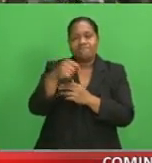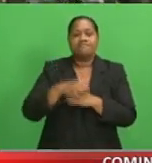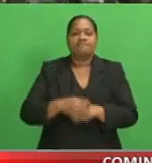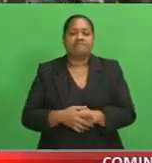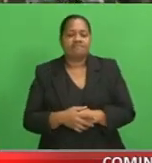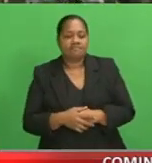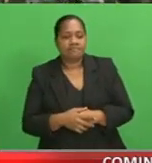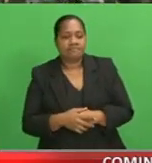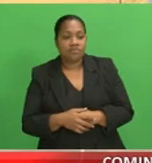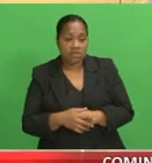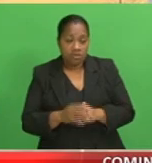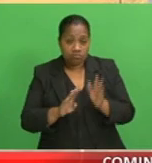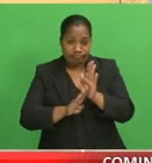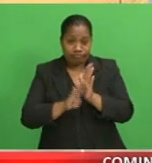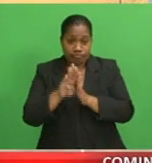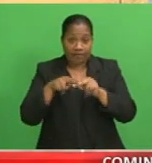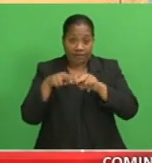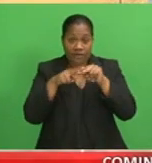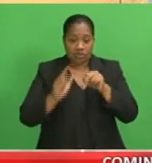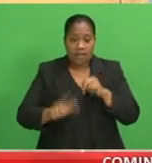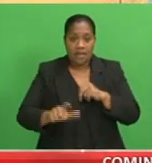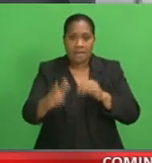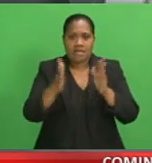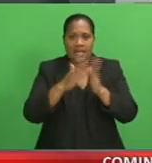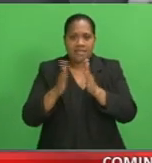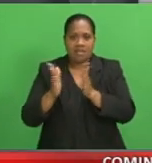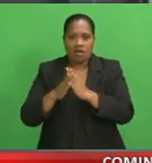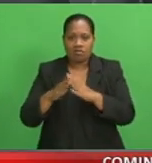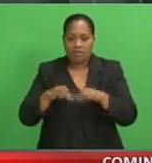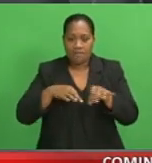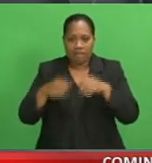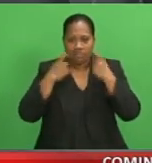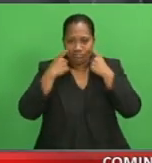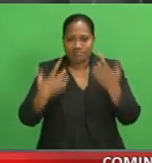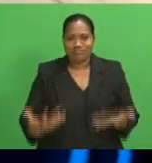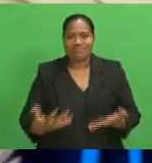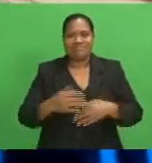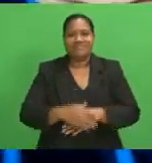And in growing Fiji, Lambasta Town plans revealed. Stay with us.